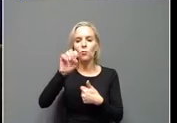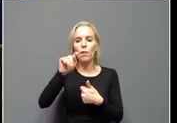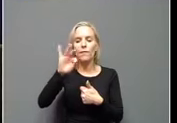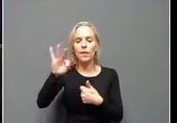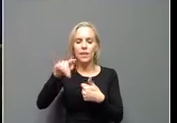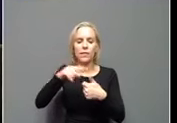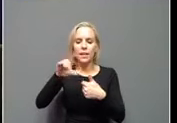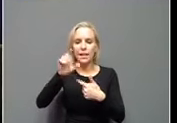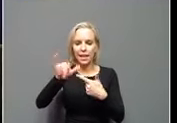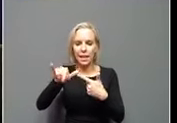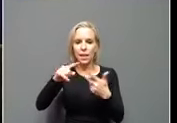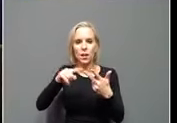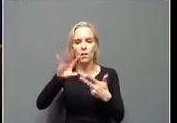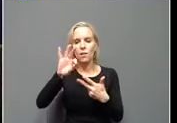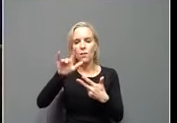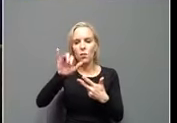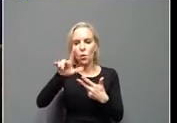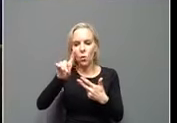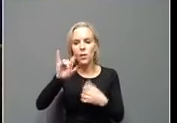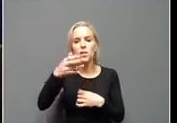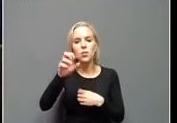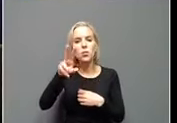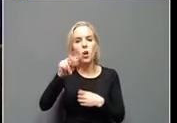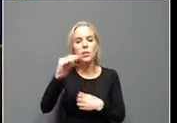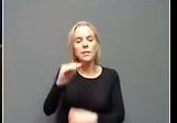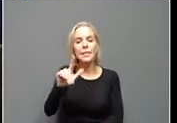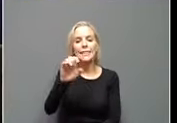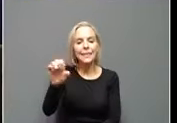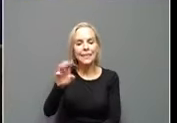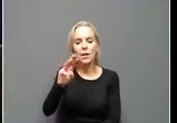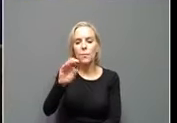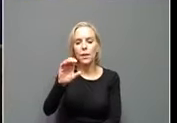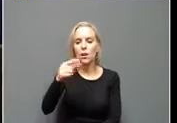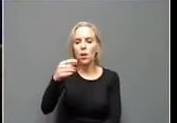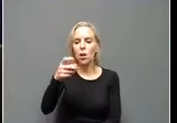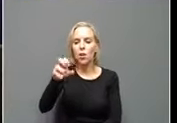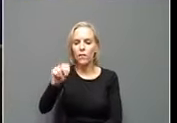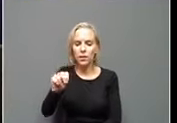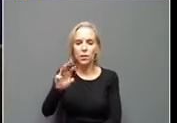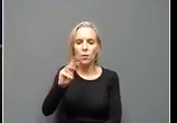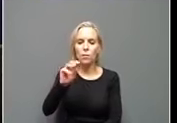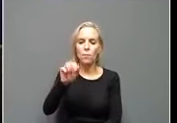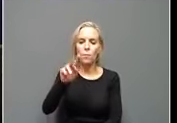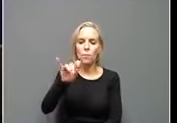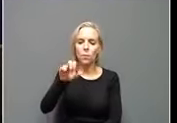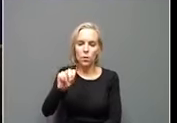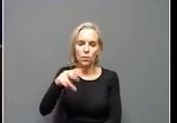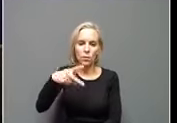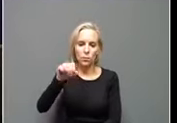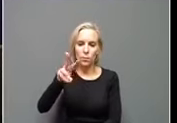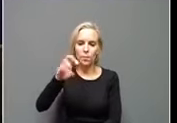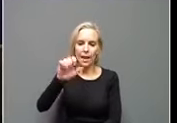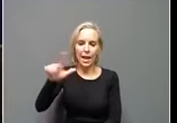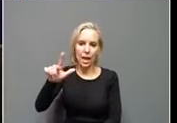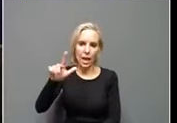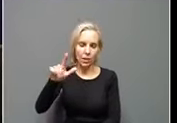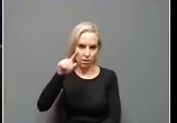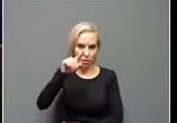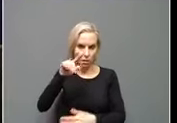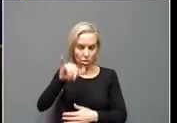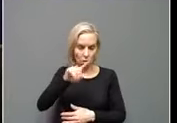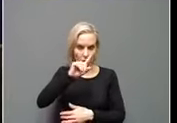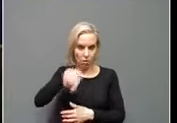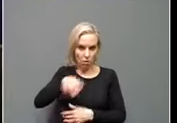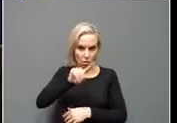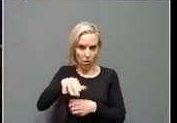Floyd, Johnson, Lee, McGoffin, Martin, or Powell County, and you became unemployed